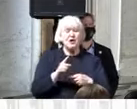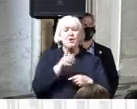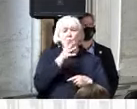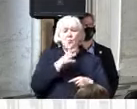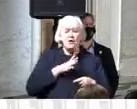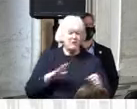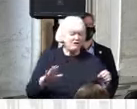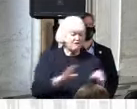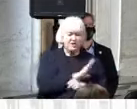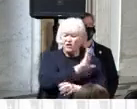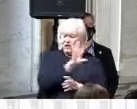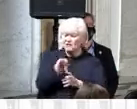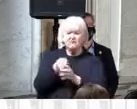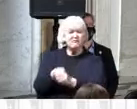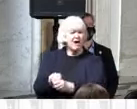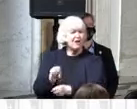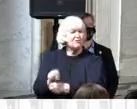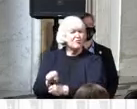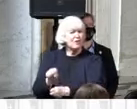women in the workforce